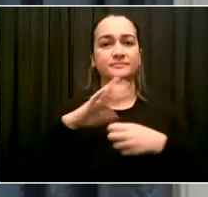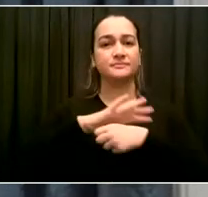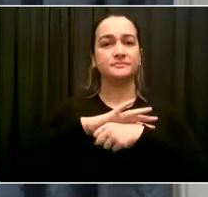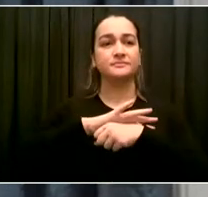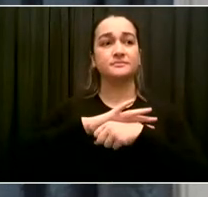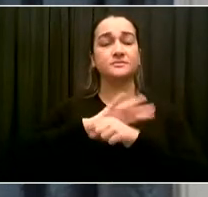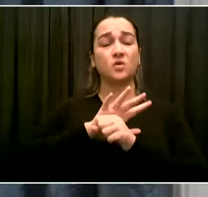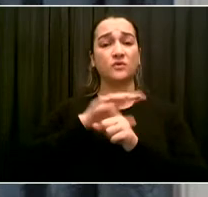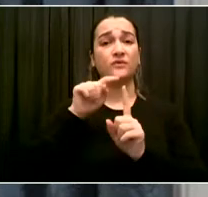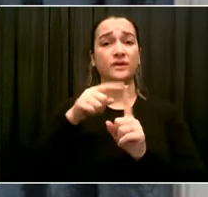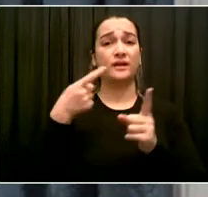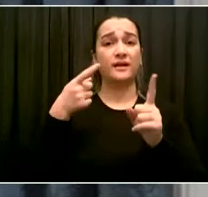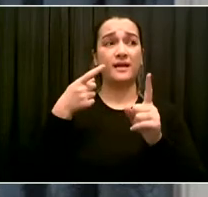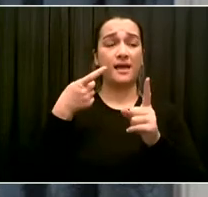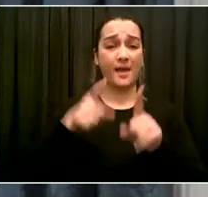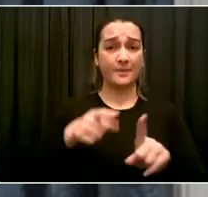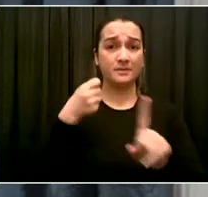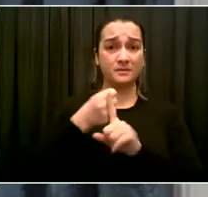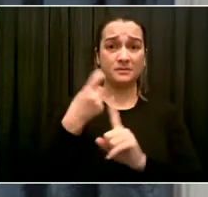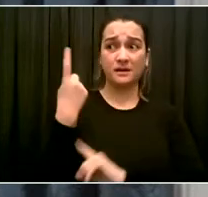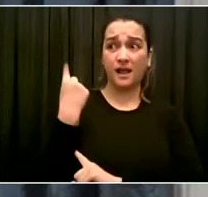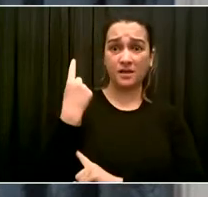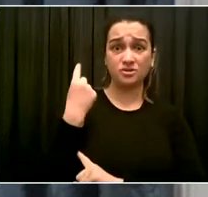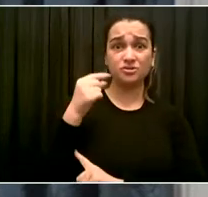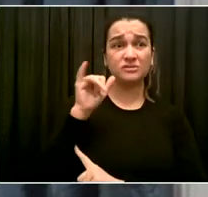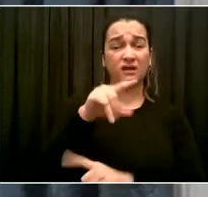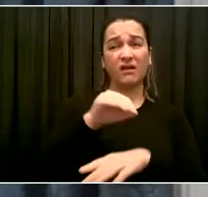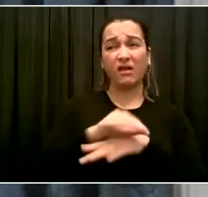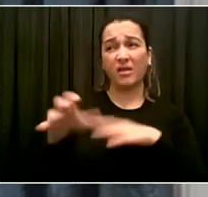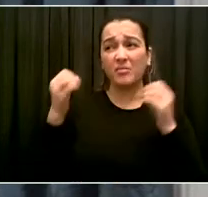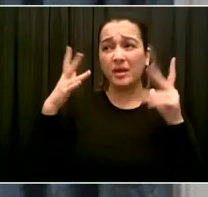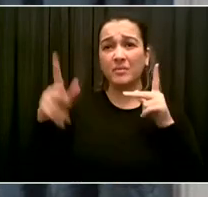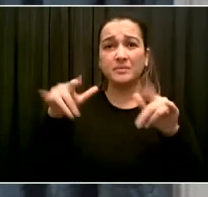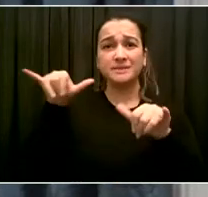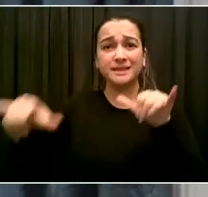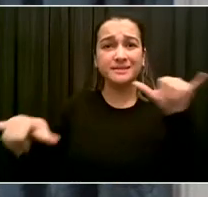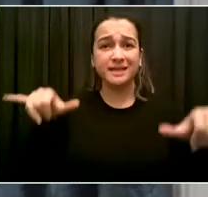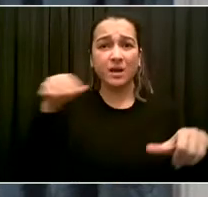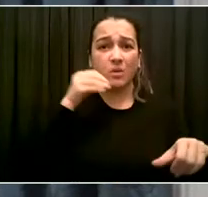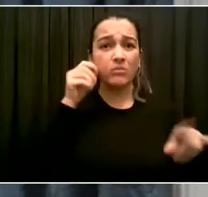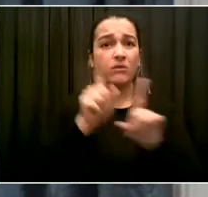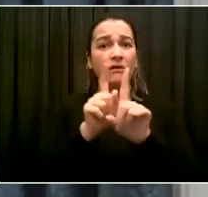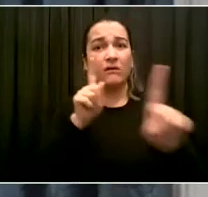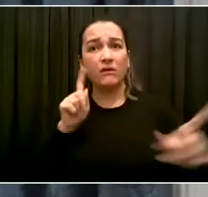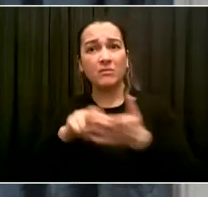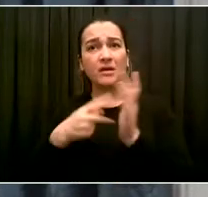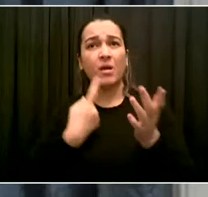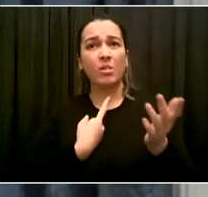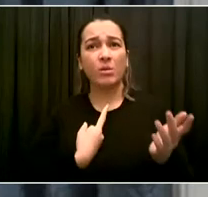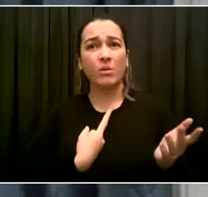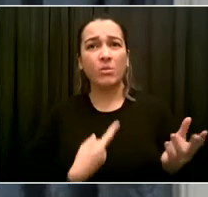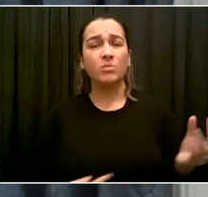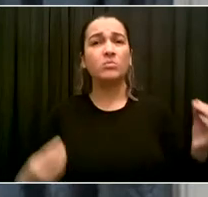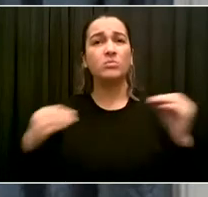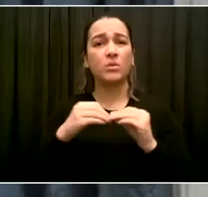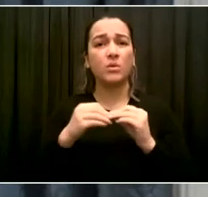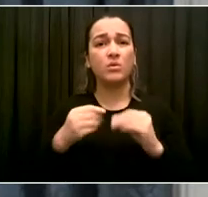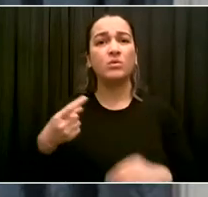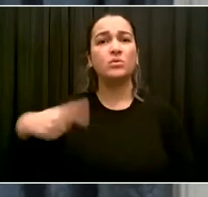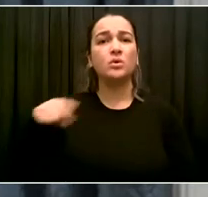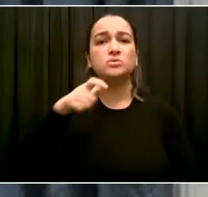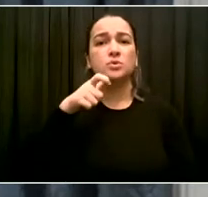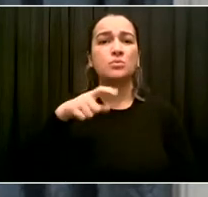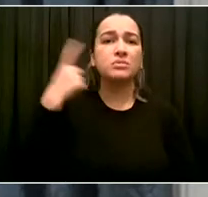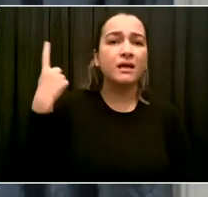don't necessarily have access to many of the support services that other communities do. They may not even have access to